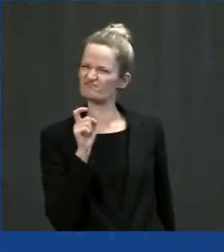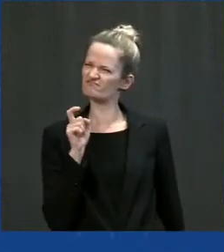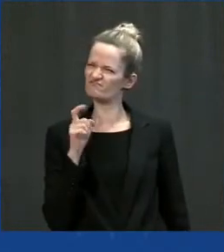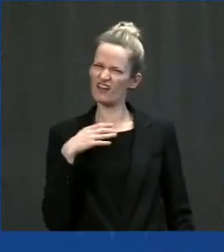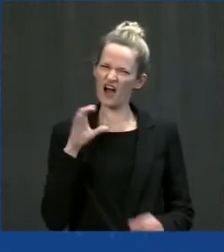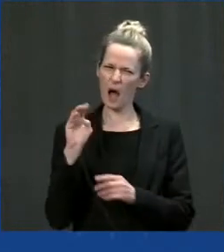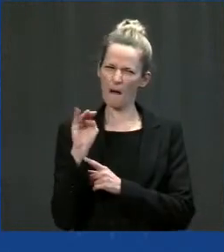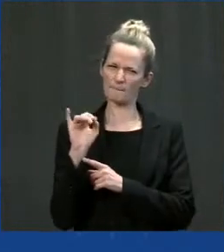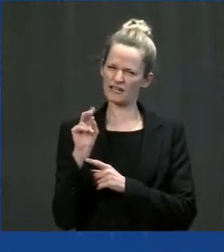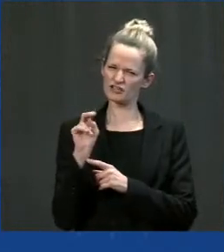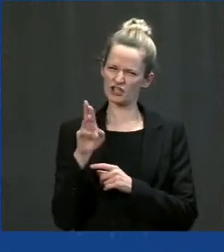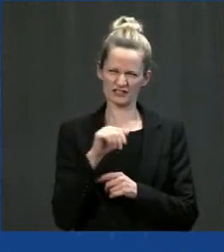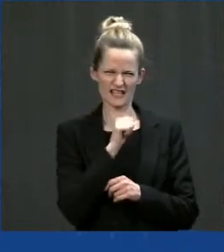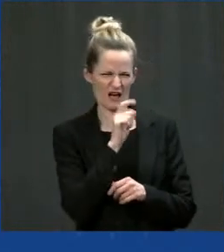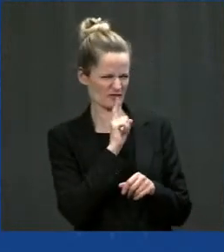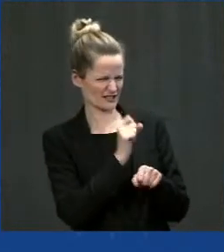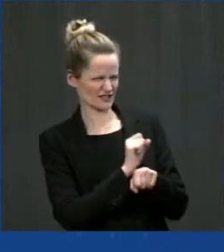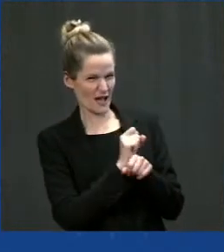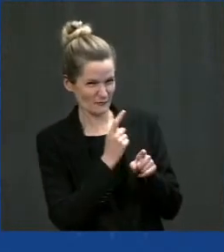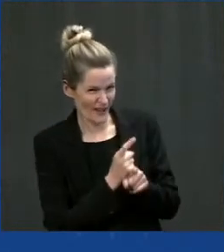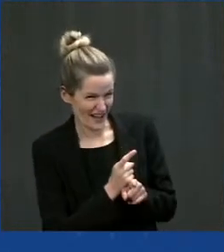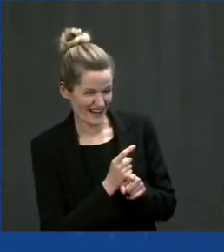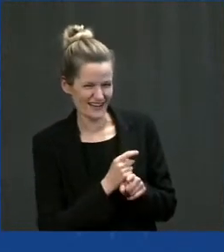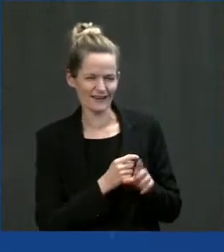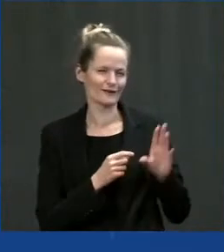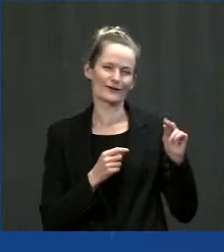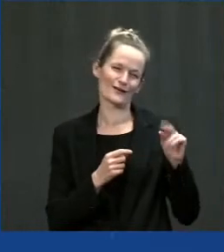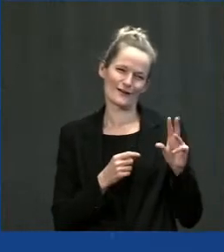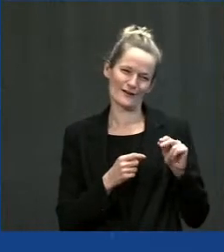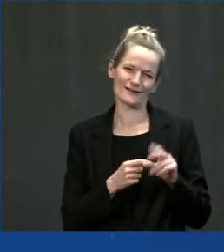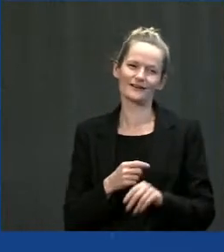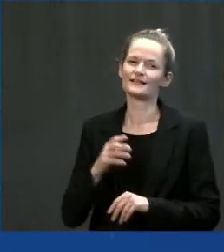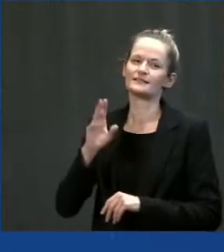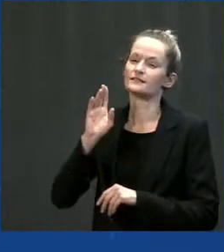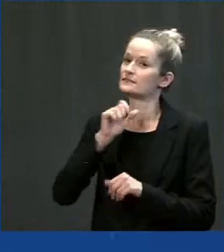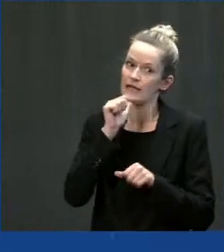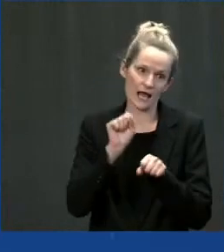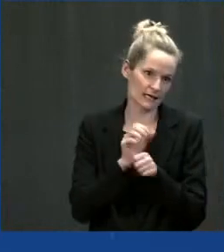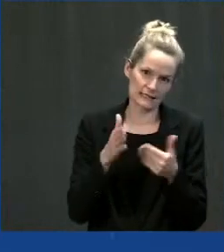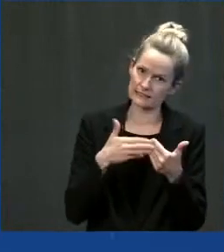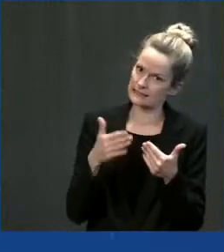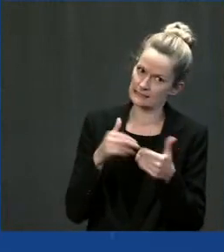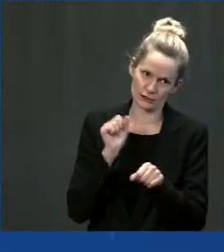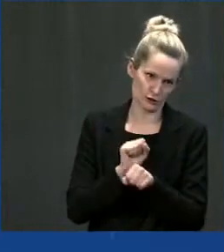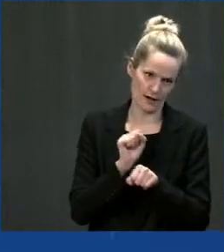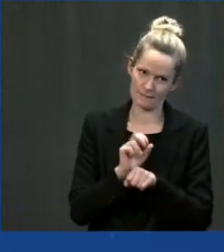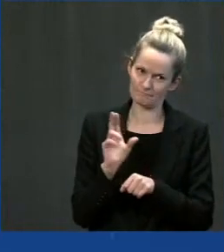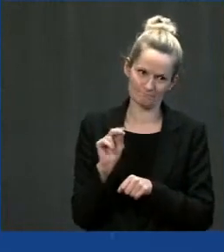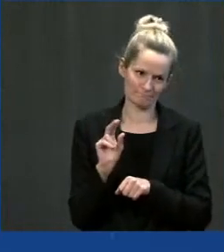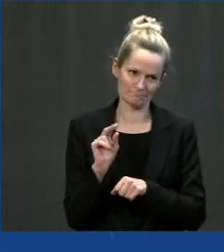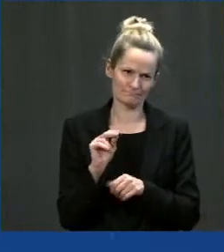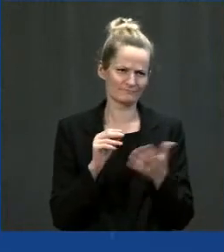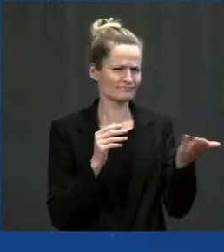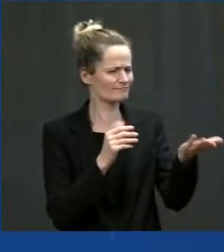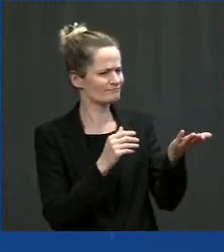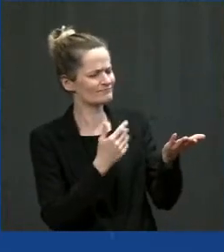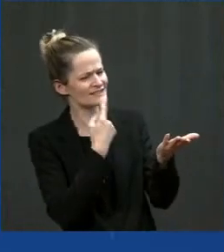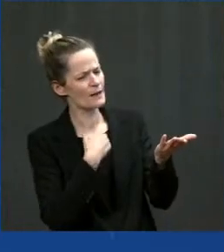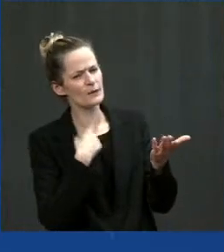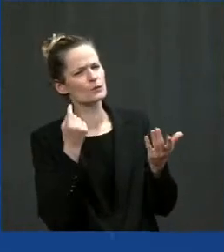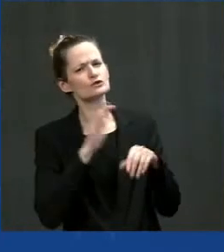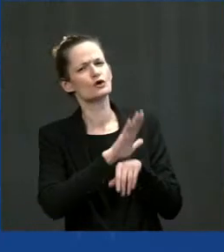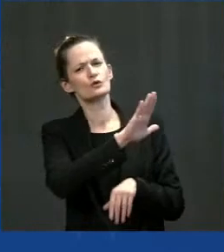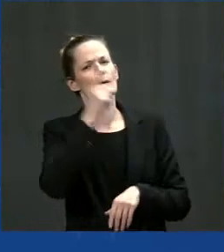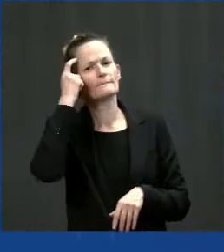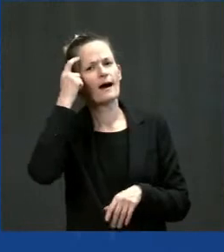Anyway, you have a hell of a job with this. And so why don't you tell me what you what's on your mind? And I know you take him.